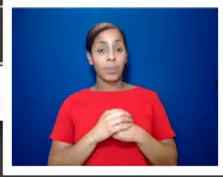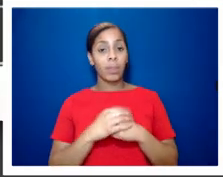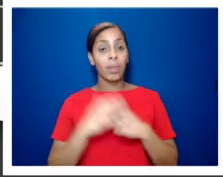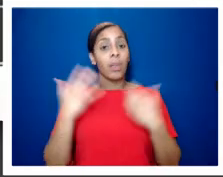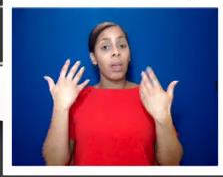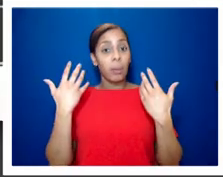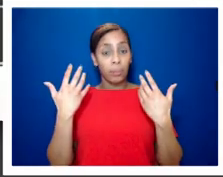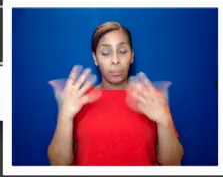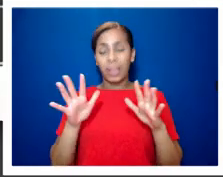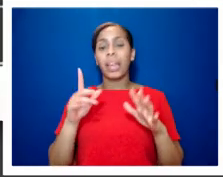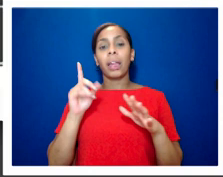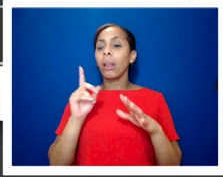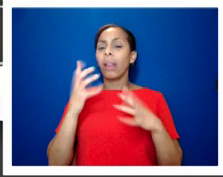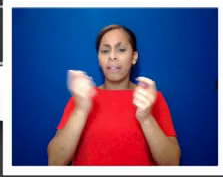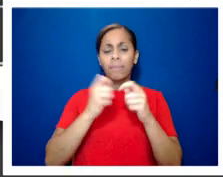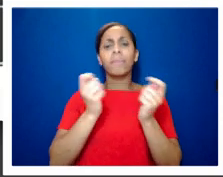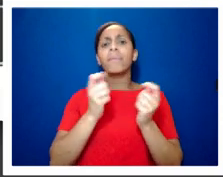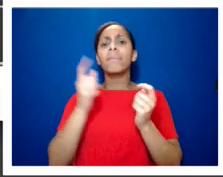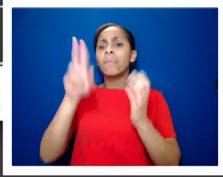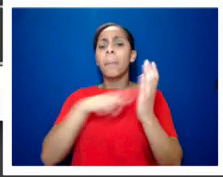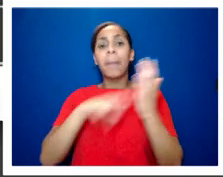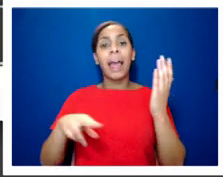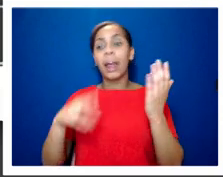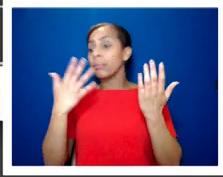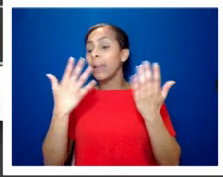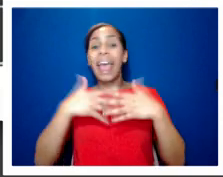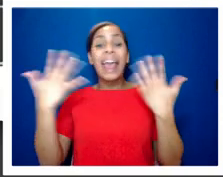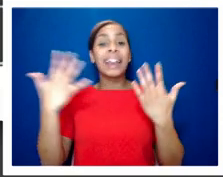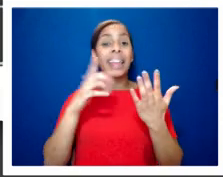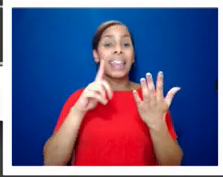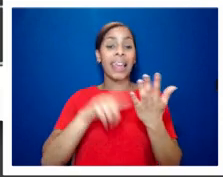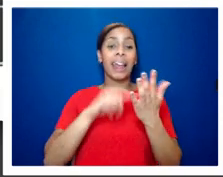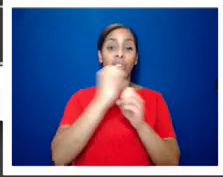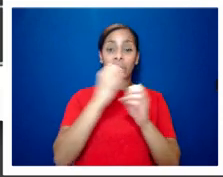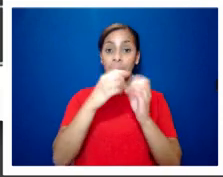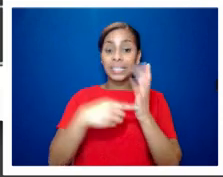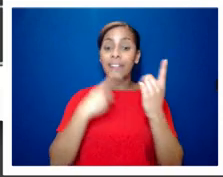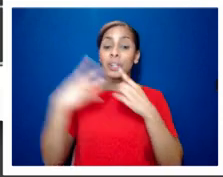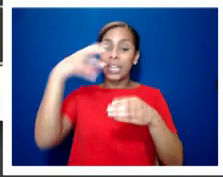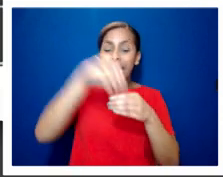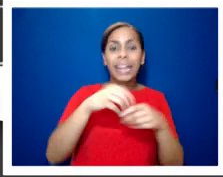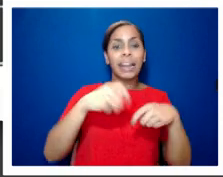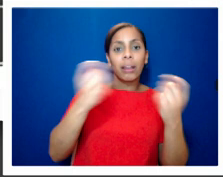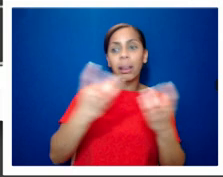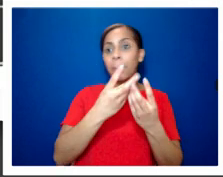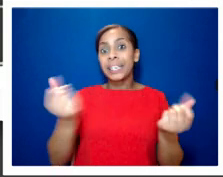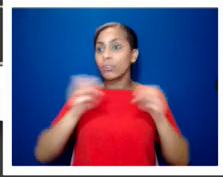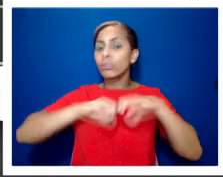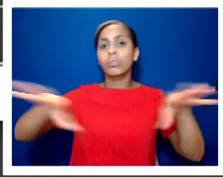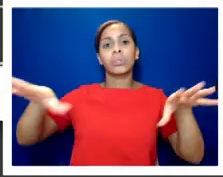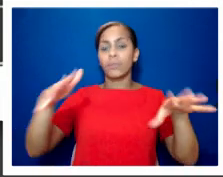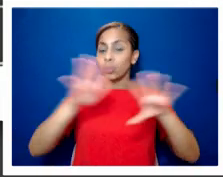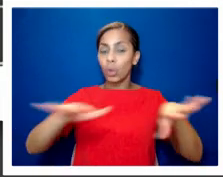school educational materials or any tv aimed at people under 18. so while we got rid of section 28